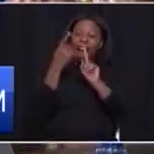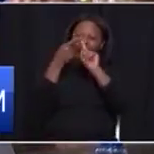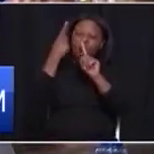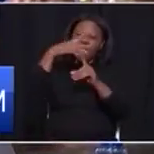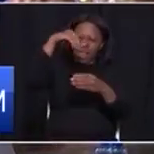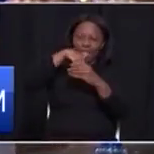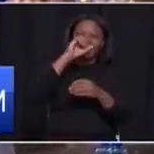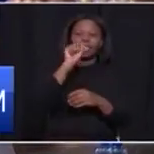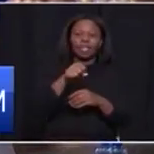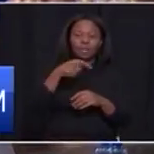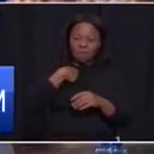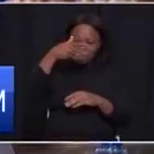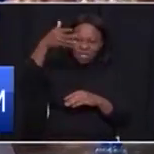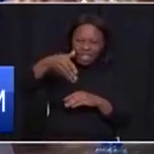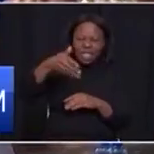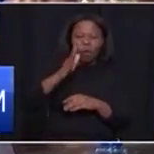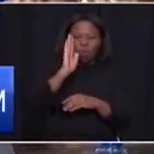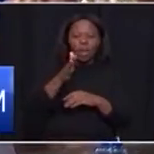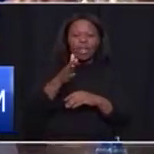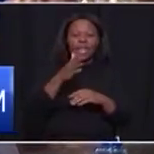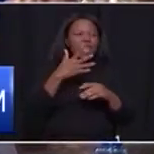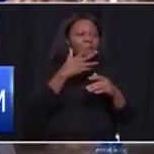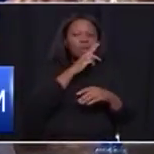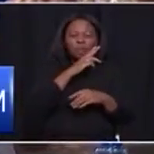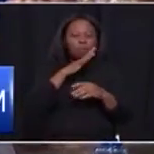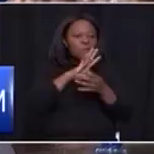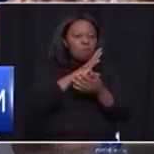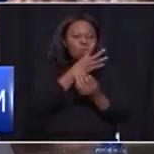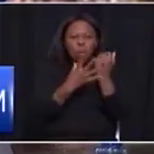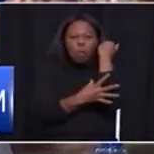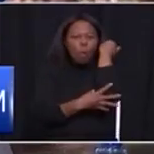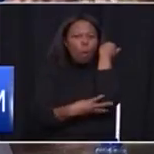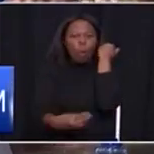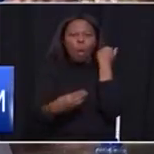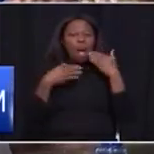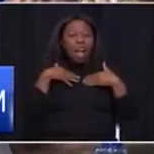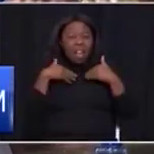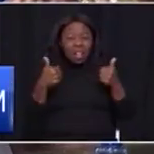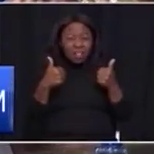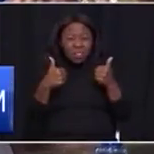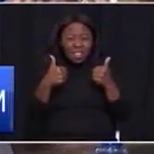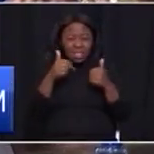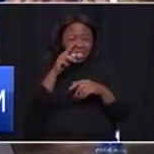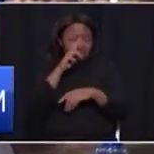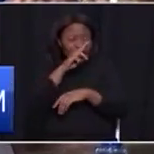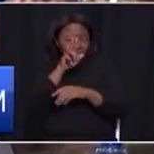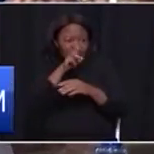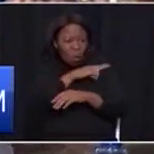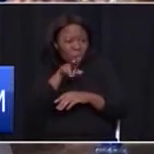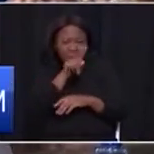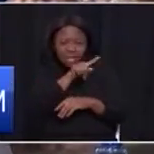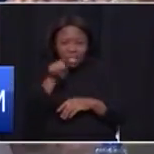I will be there when we go to every poor performing health facility to